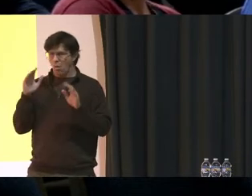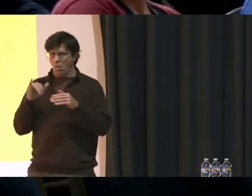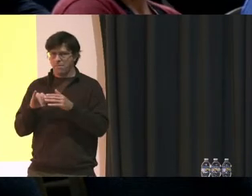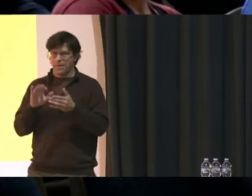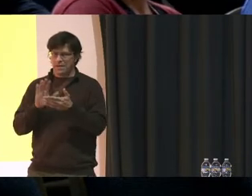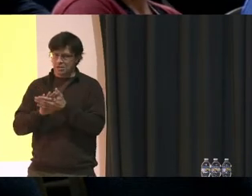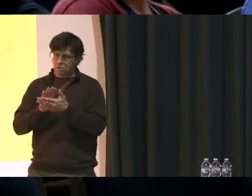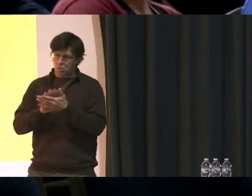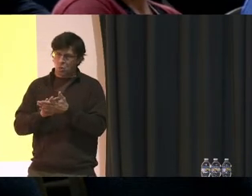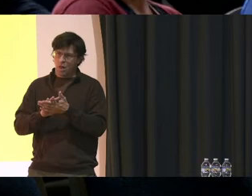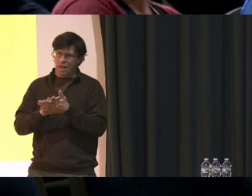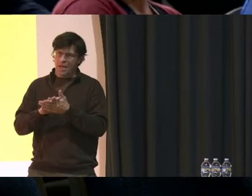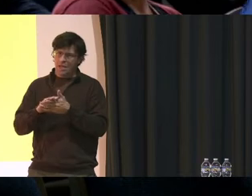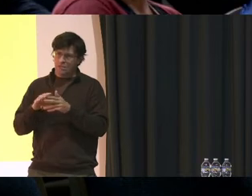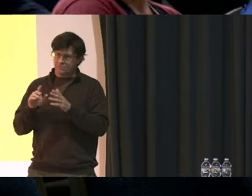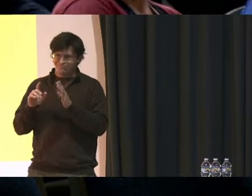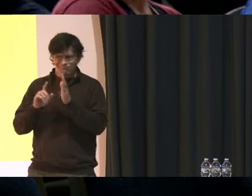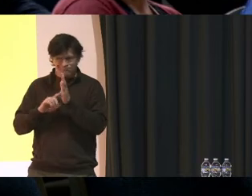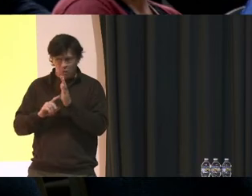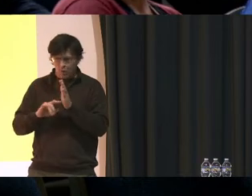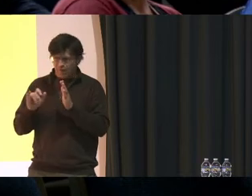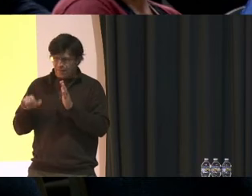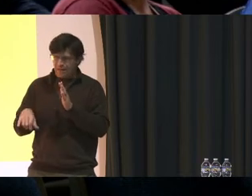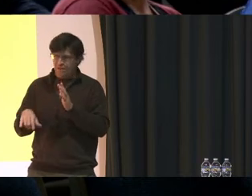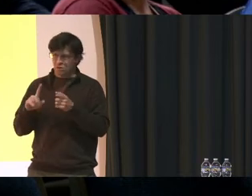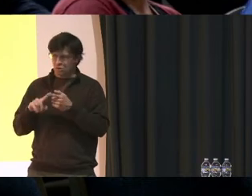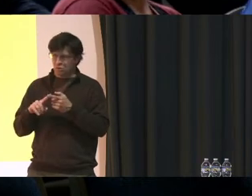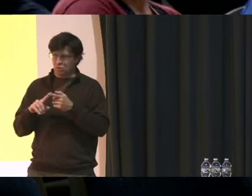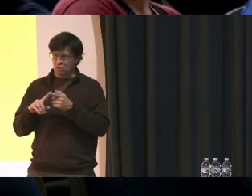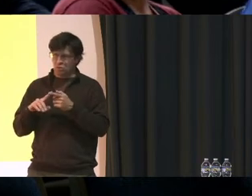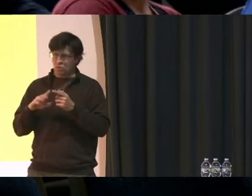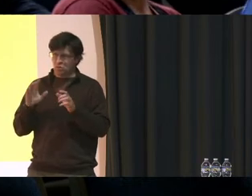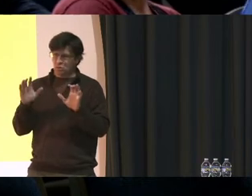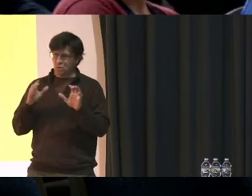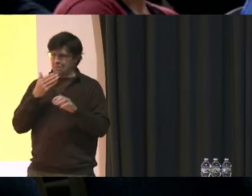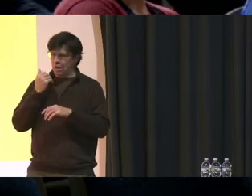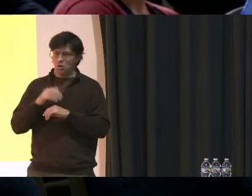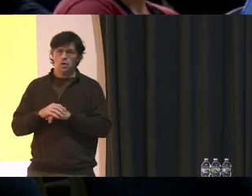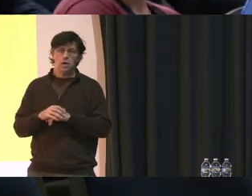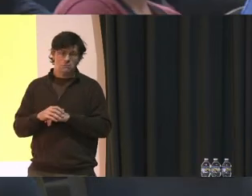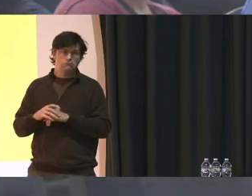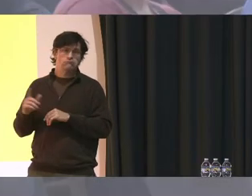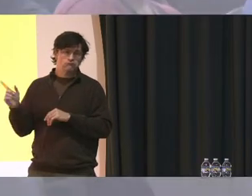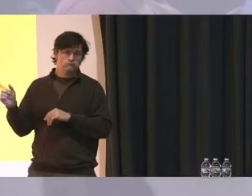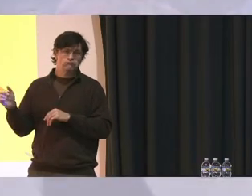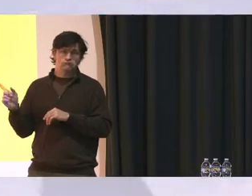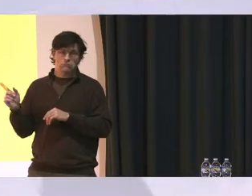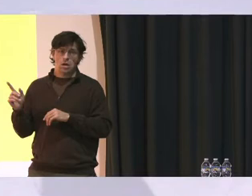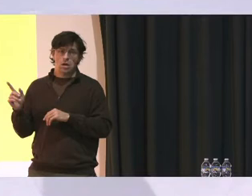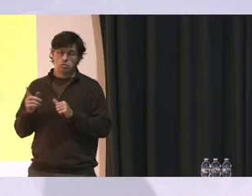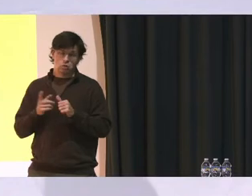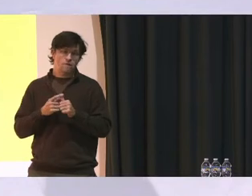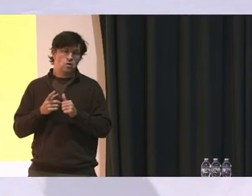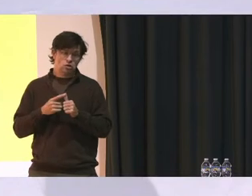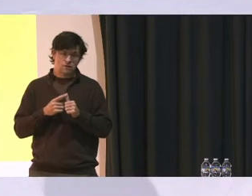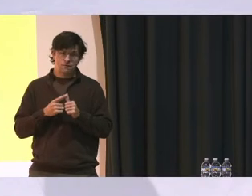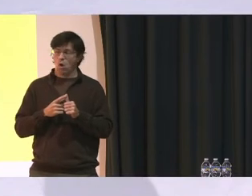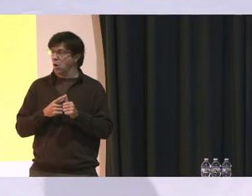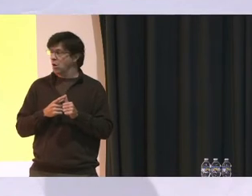is looking into this to do better for their family. And I would go as far – first of all,